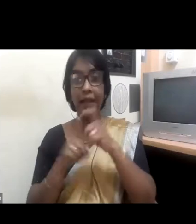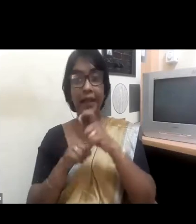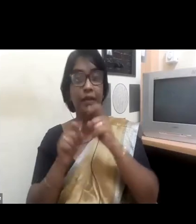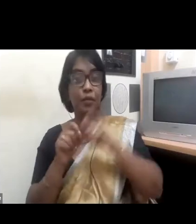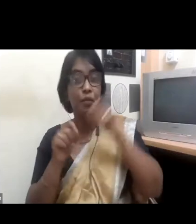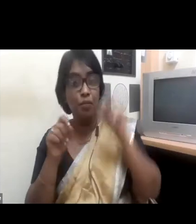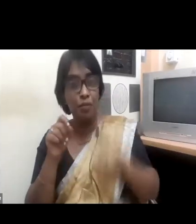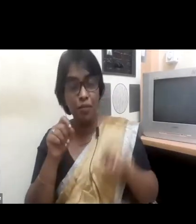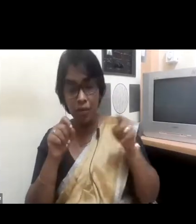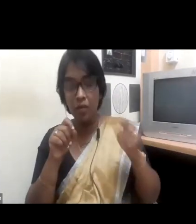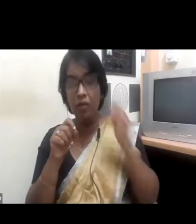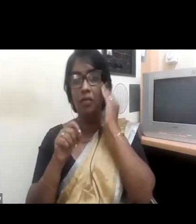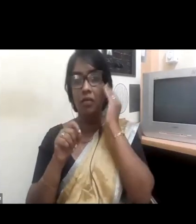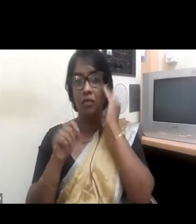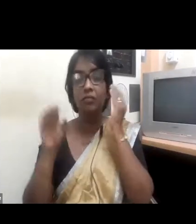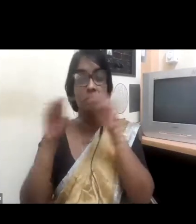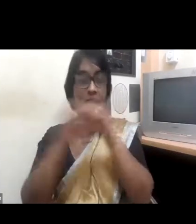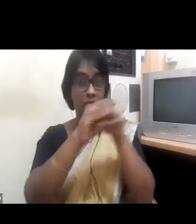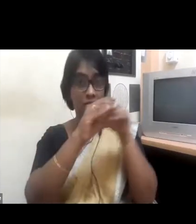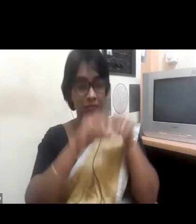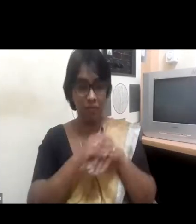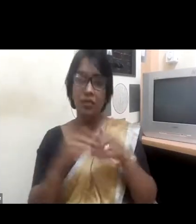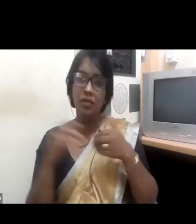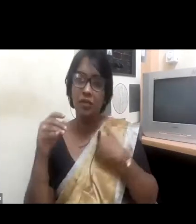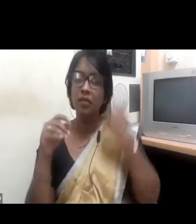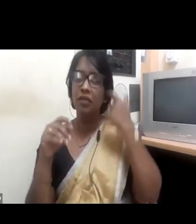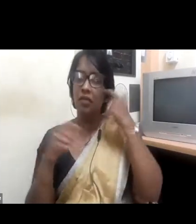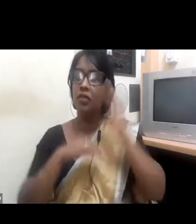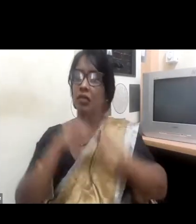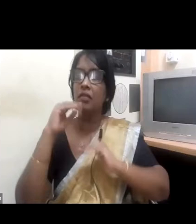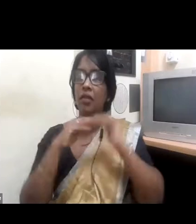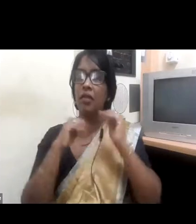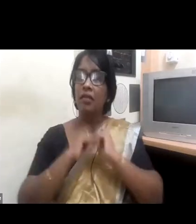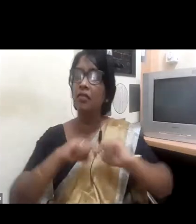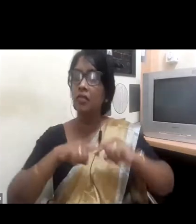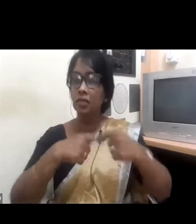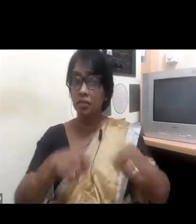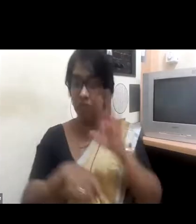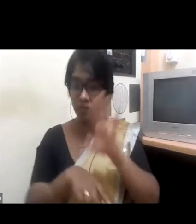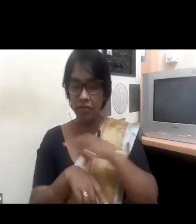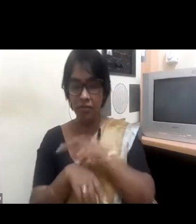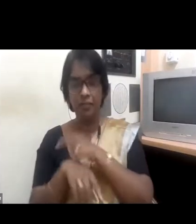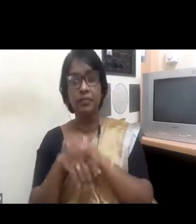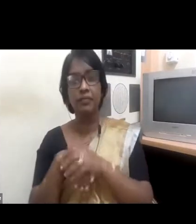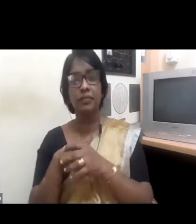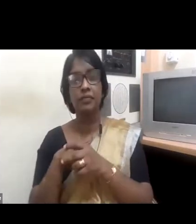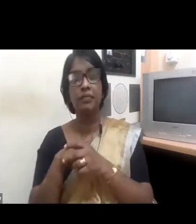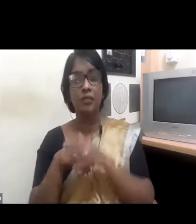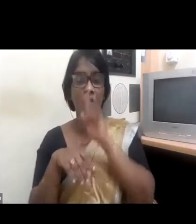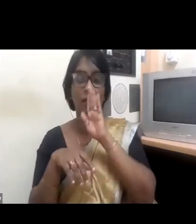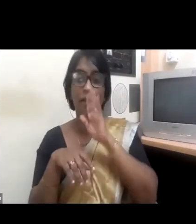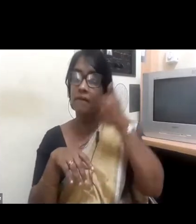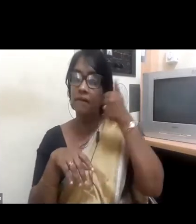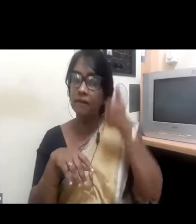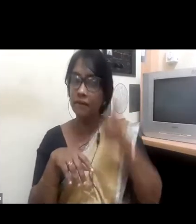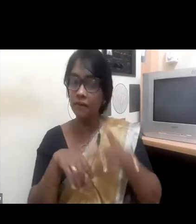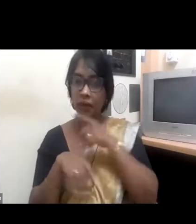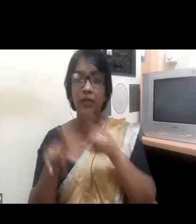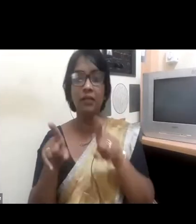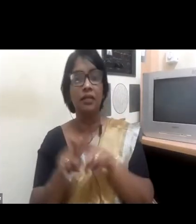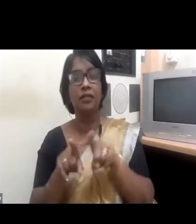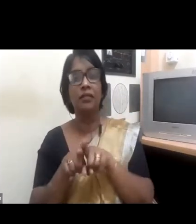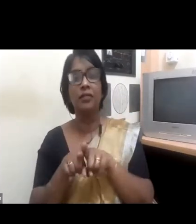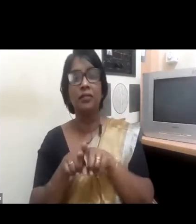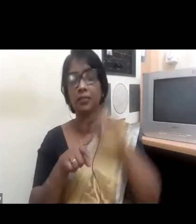feel there is a process to this also. And it is very important to create a nurturing, empowering